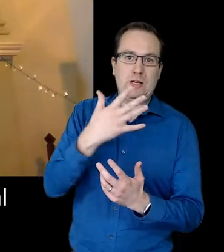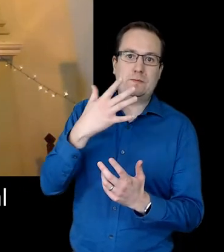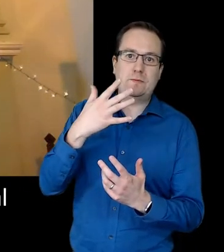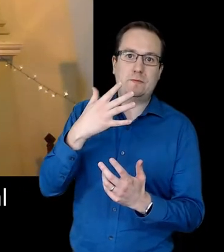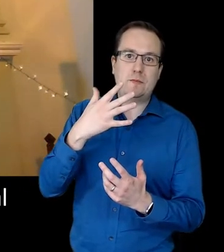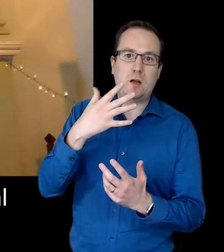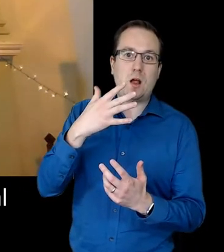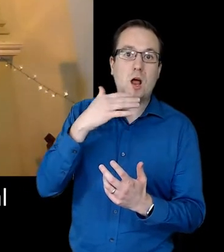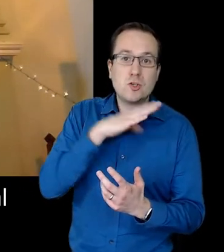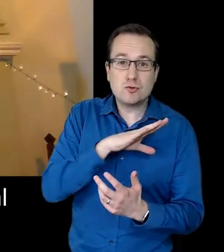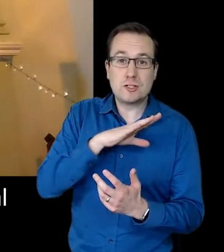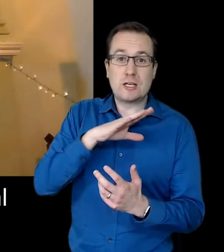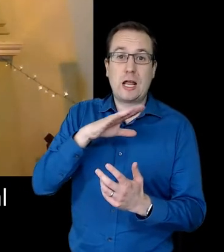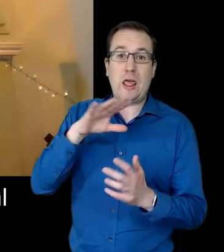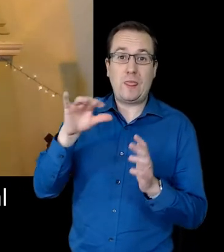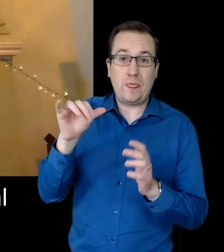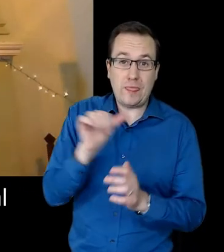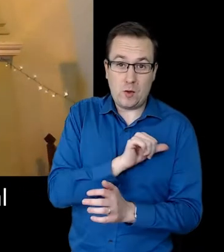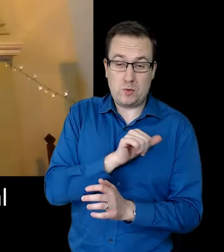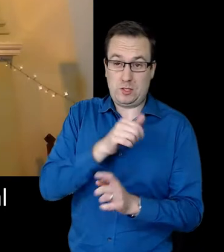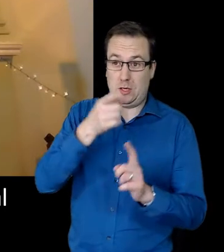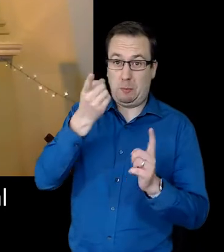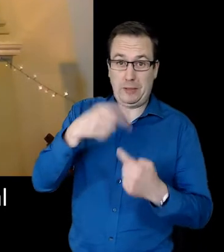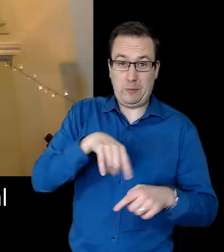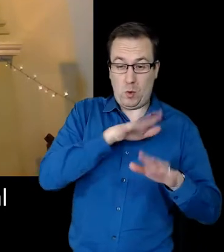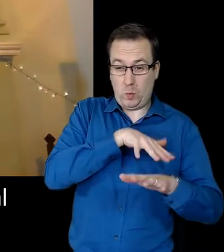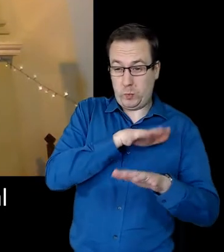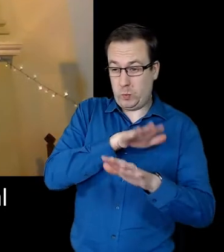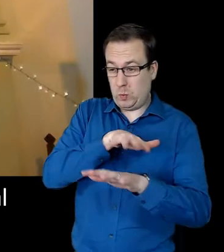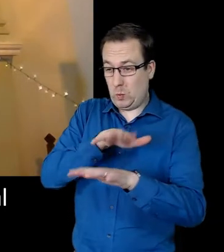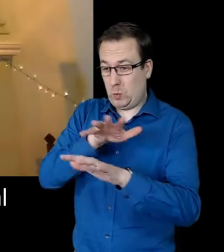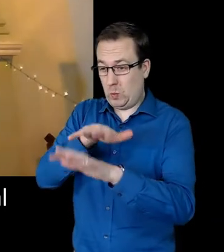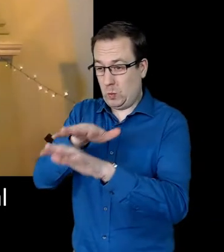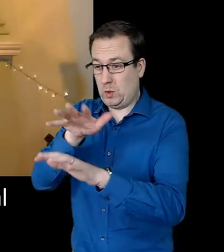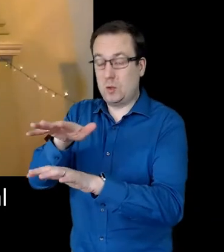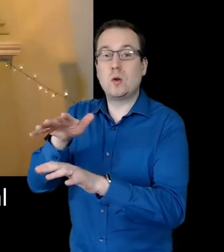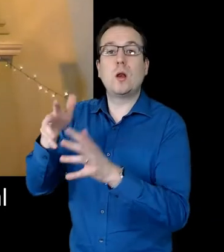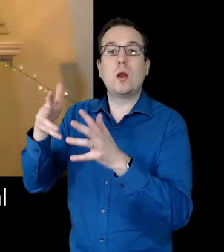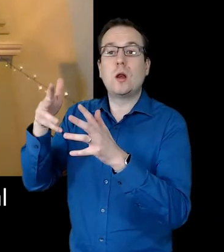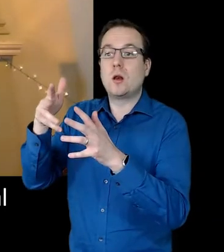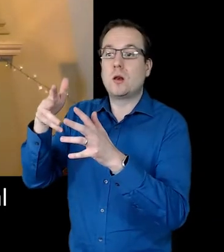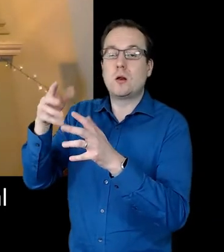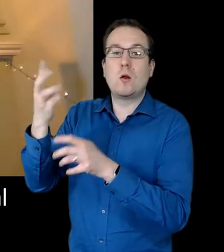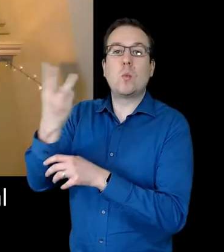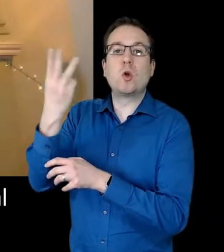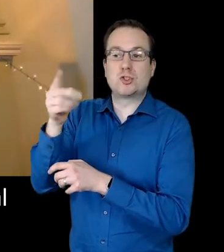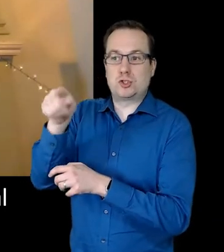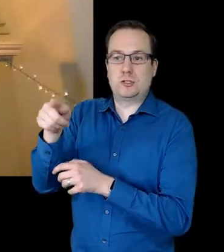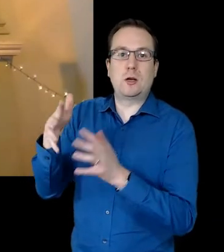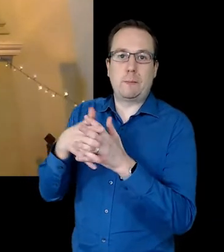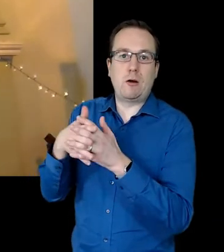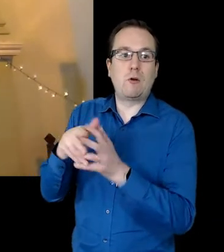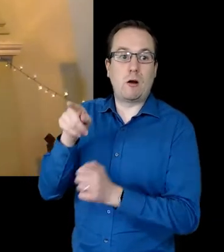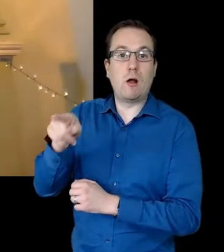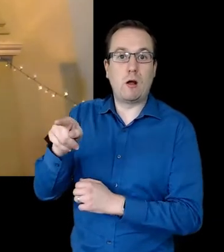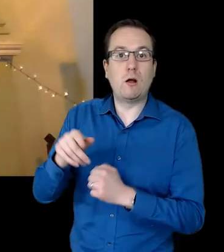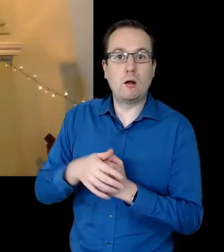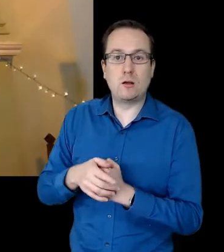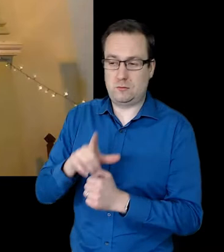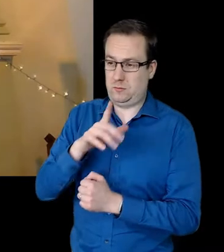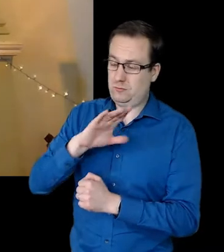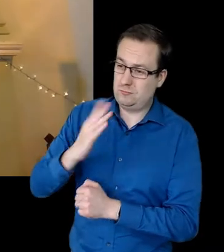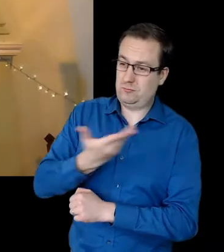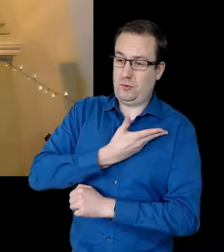around 500,000 others to the capital of the USA, Washington, D.C. in support of Rights for Our Communities